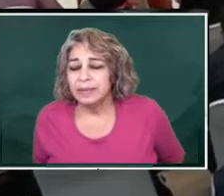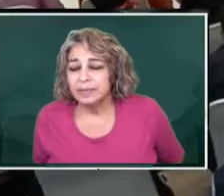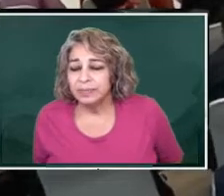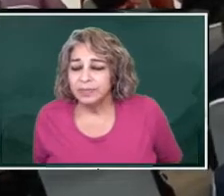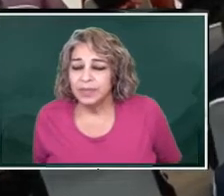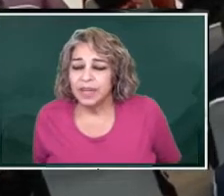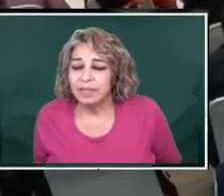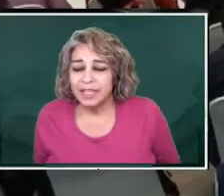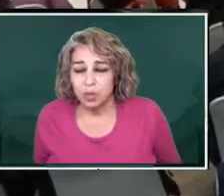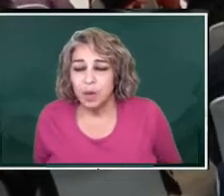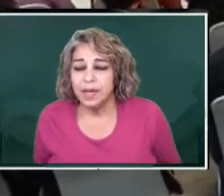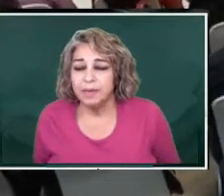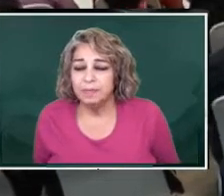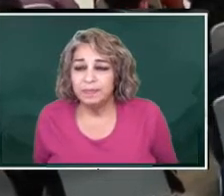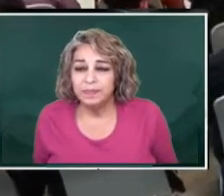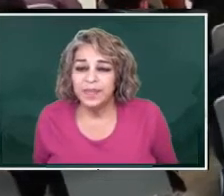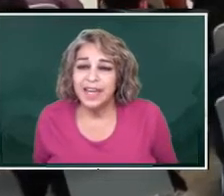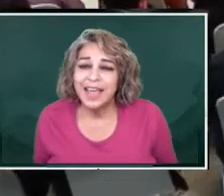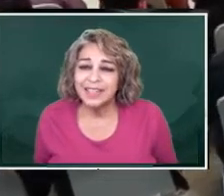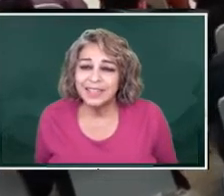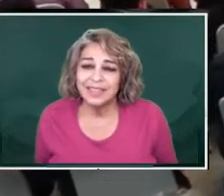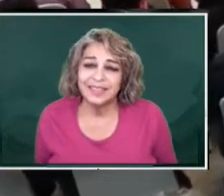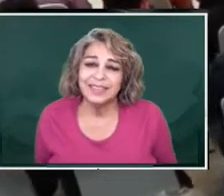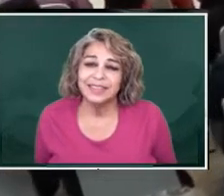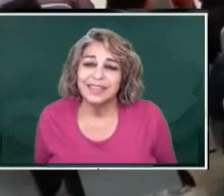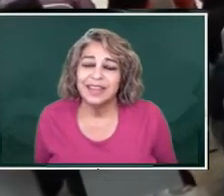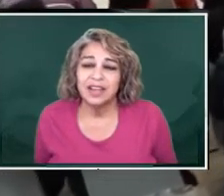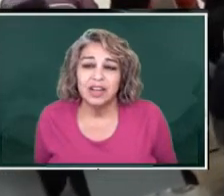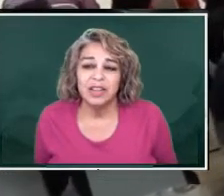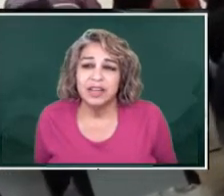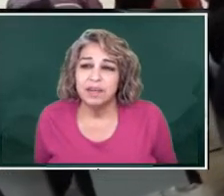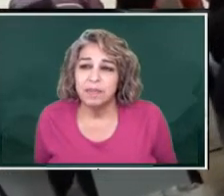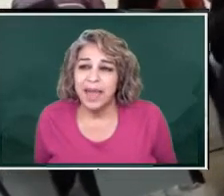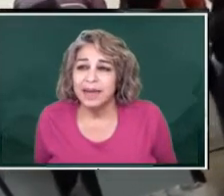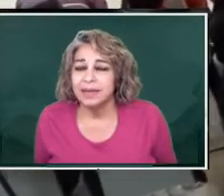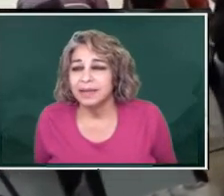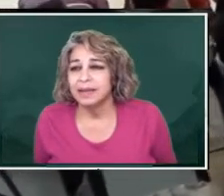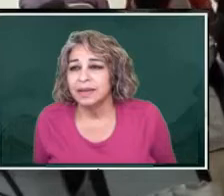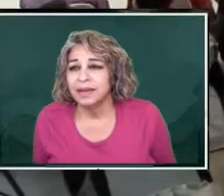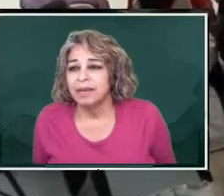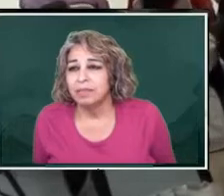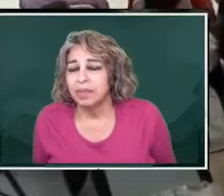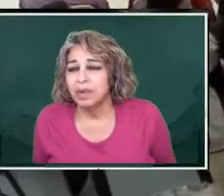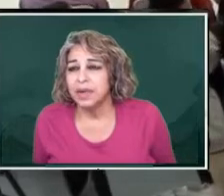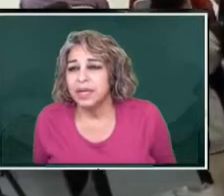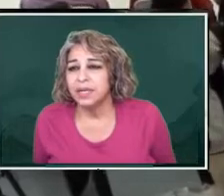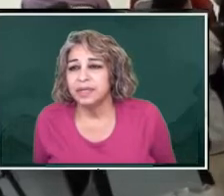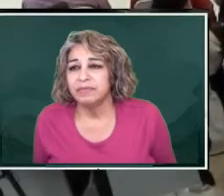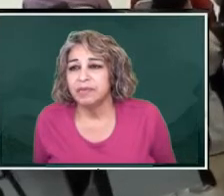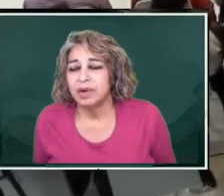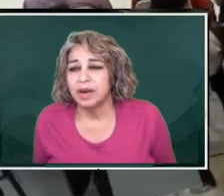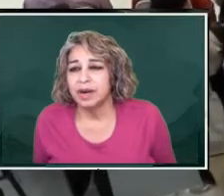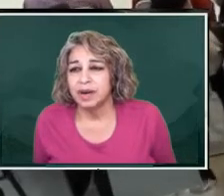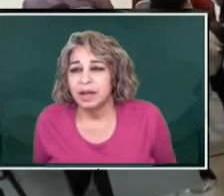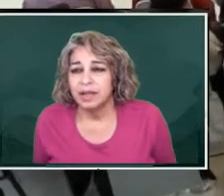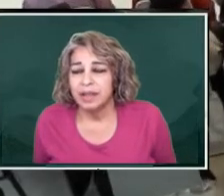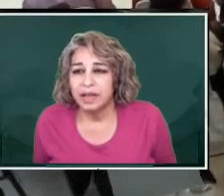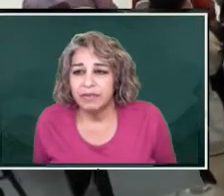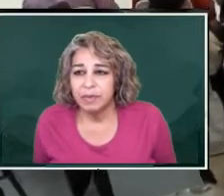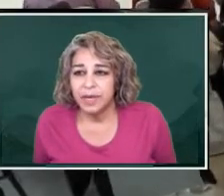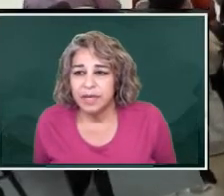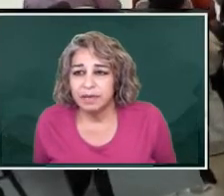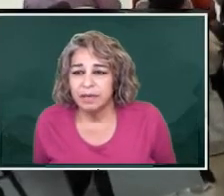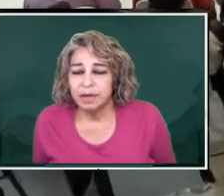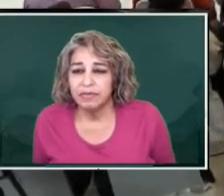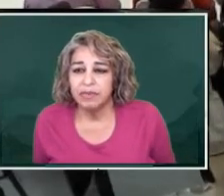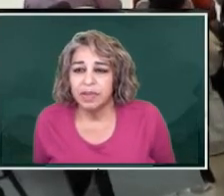That's one. Next, the demand permanent for the